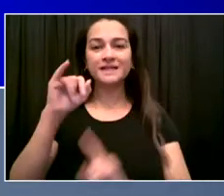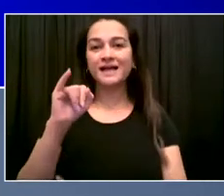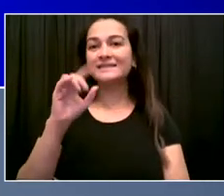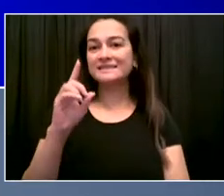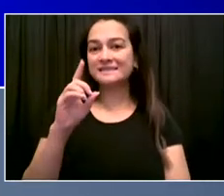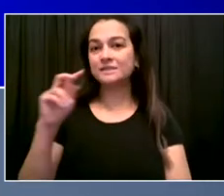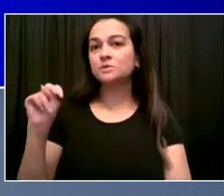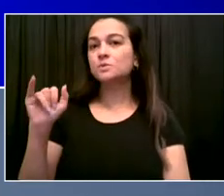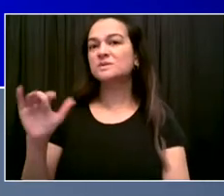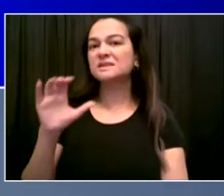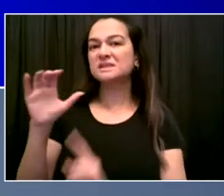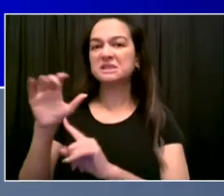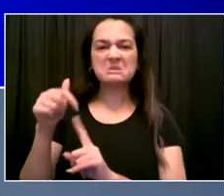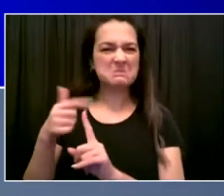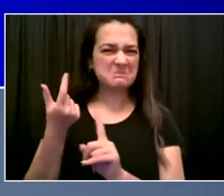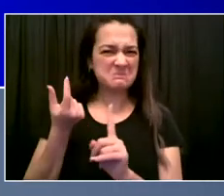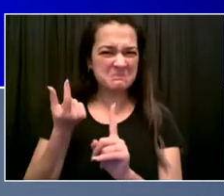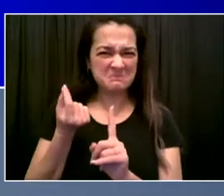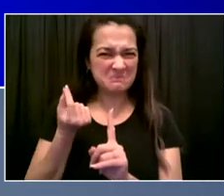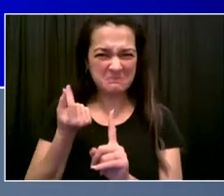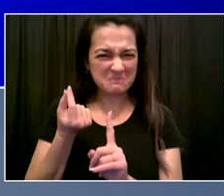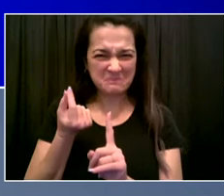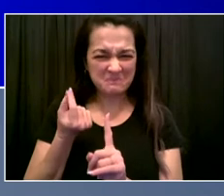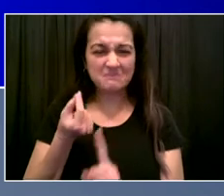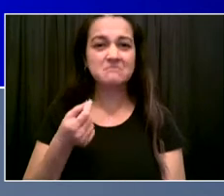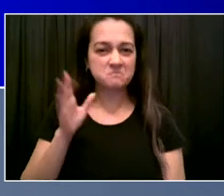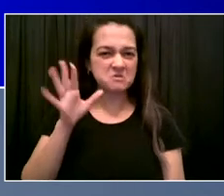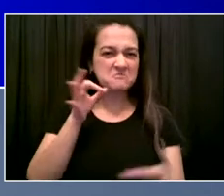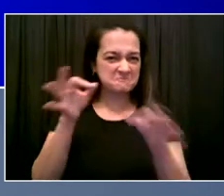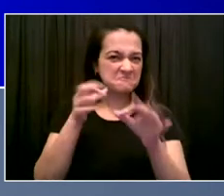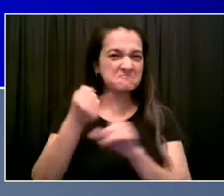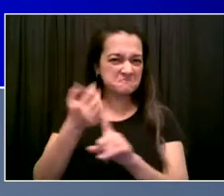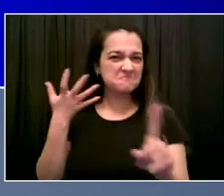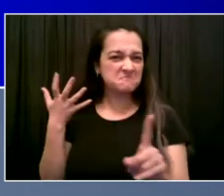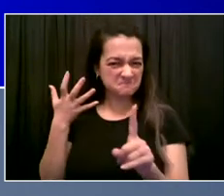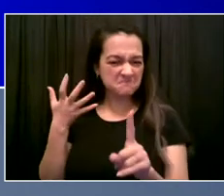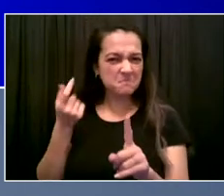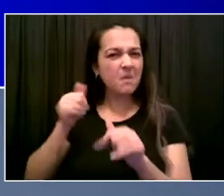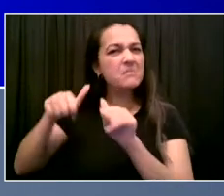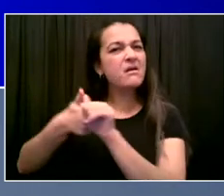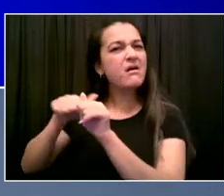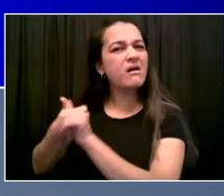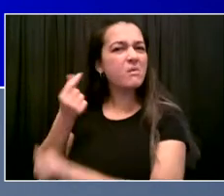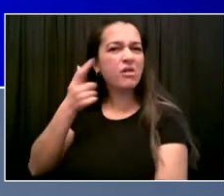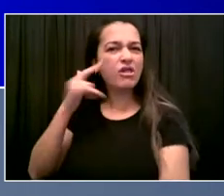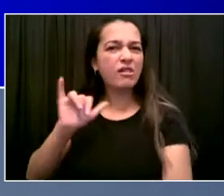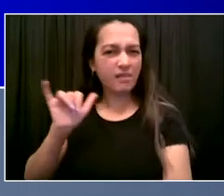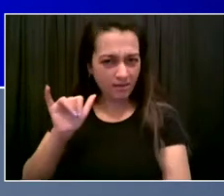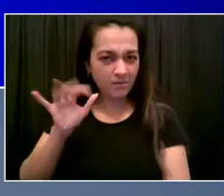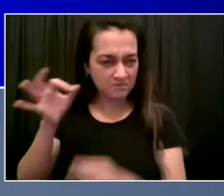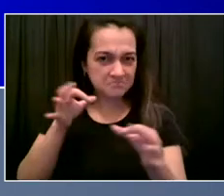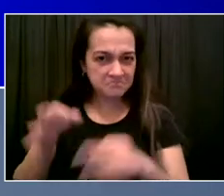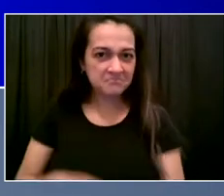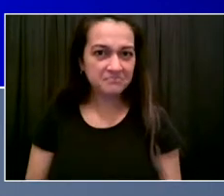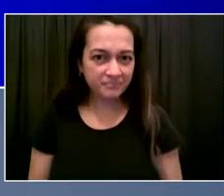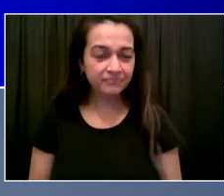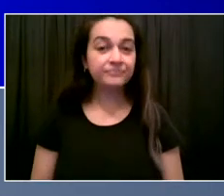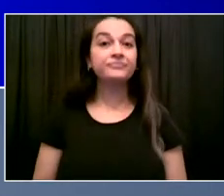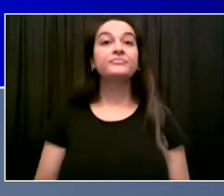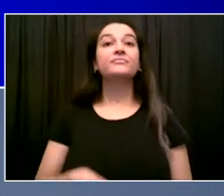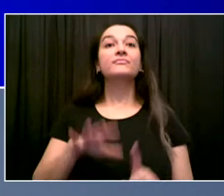an idea that we took. It was started in other parts of the country. We brought it here. And then we put it on steroids here in New York City.